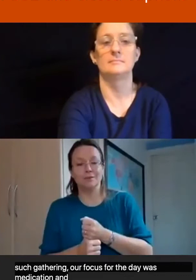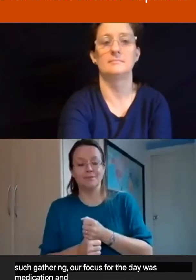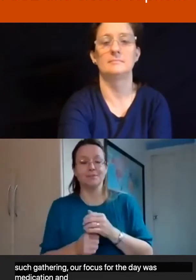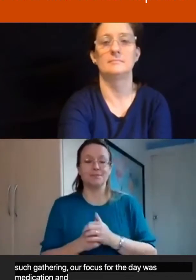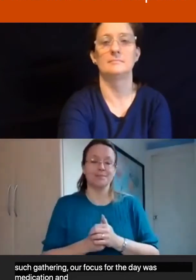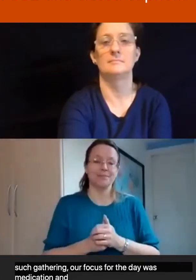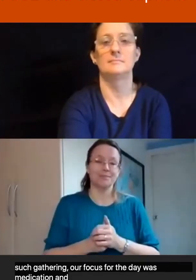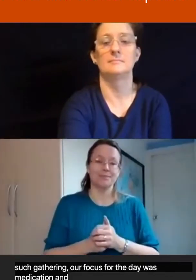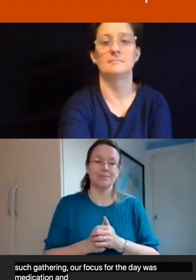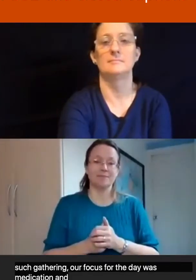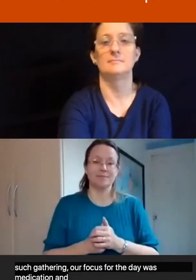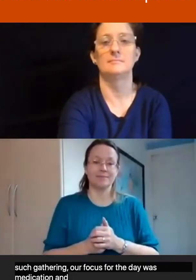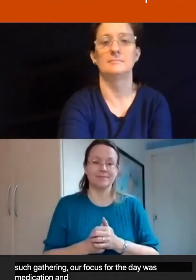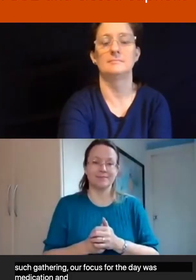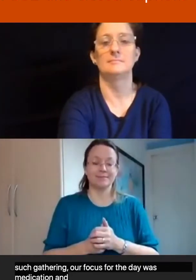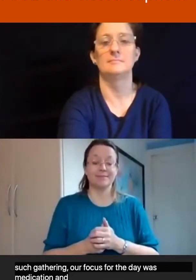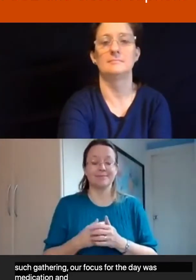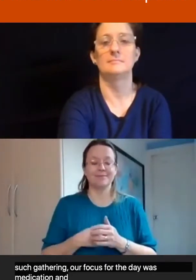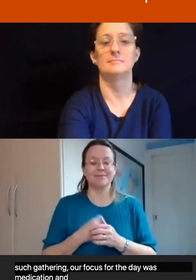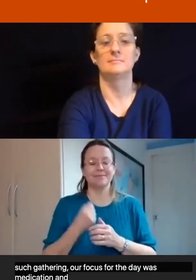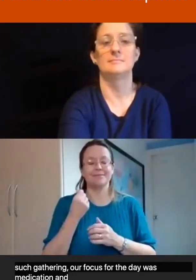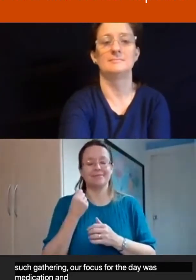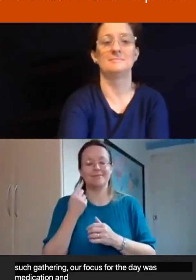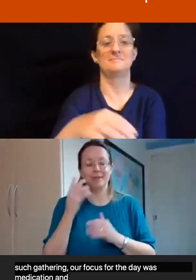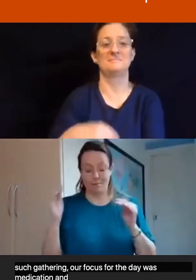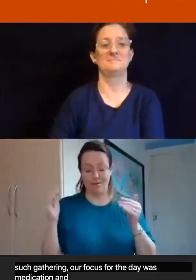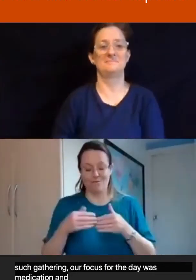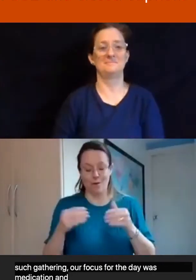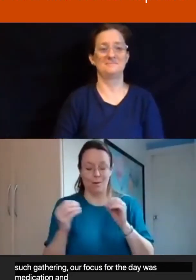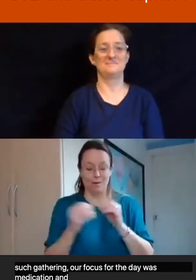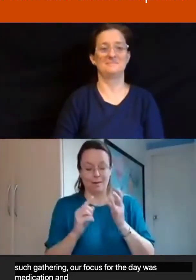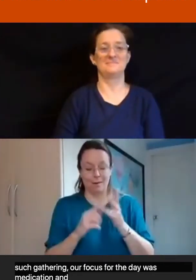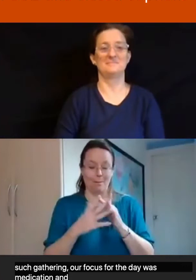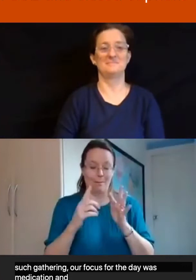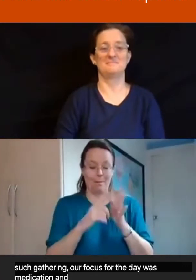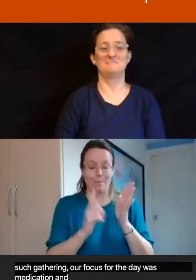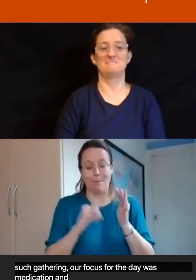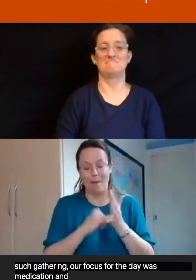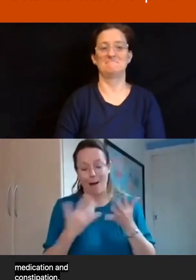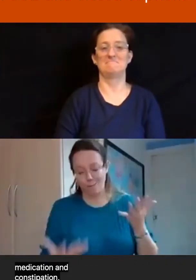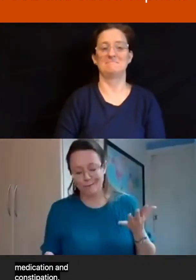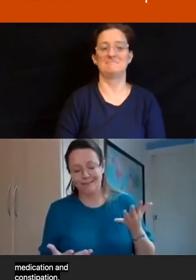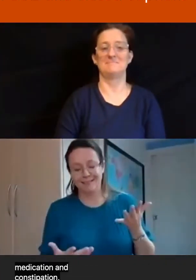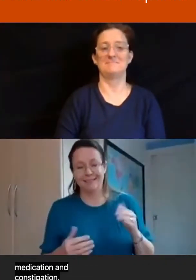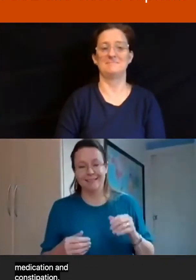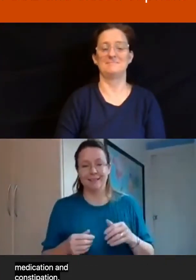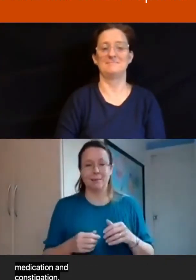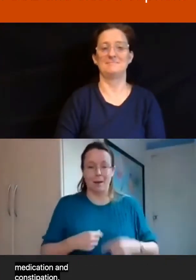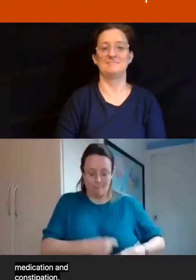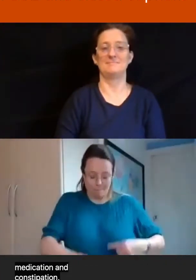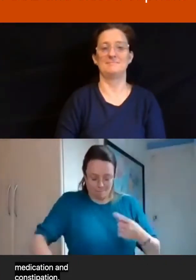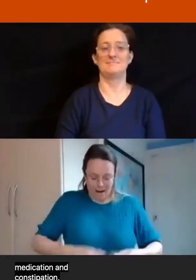I have a thing about bowels. There's a phrase, isn't there, in the Bible that speaks of bowels of mercy.